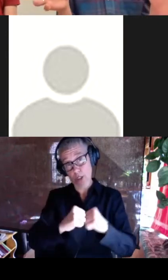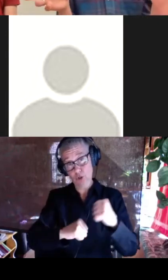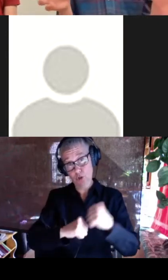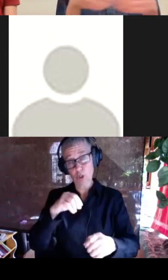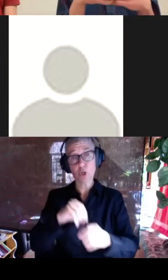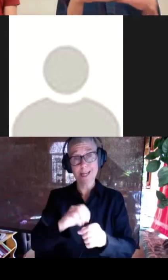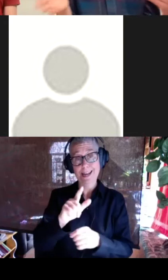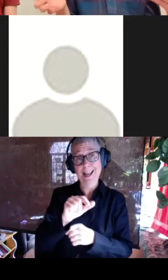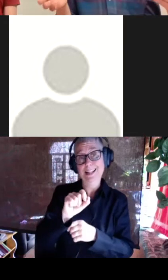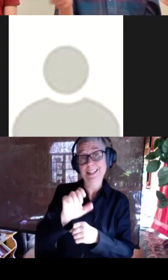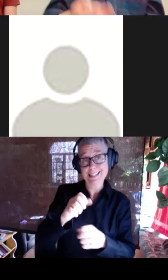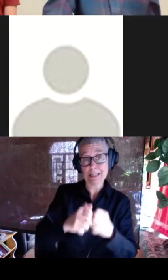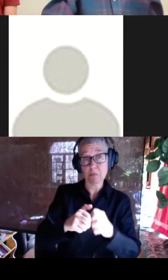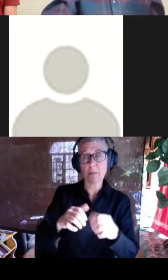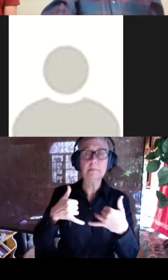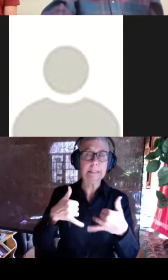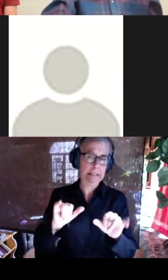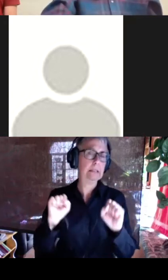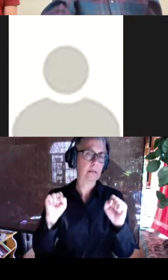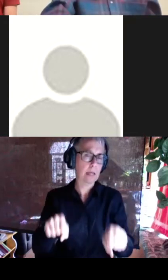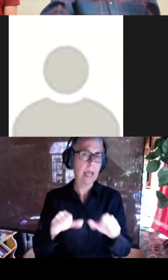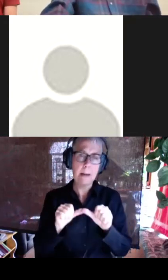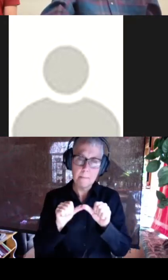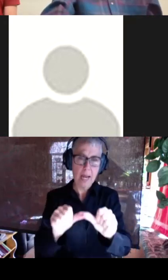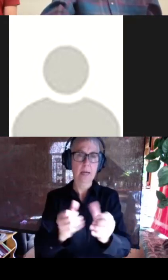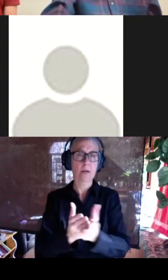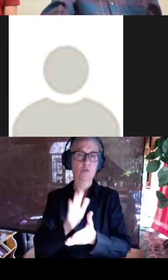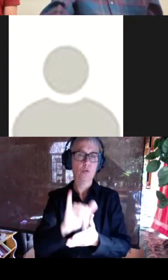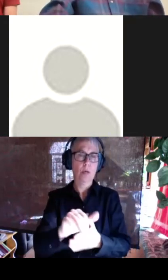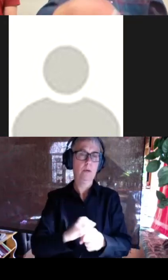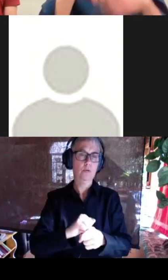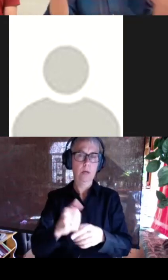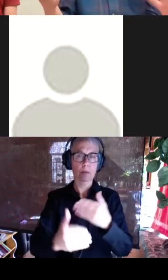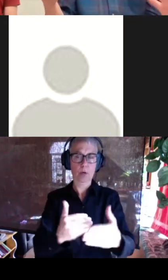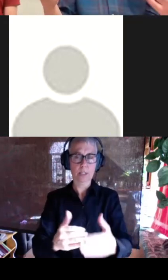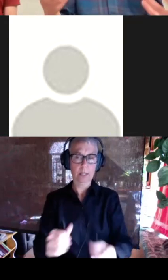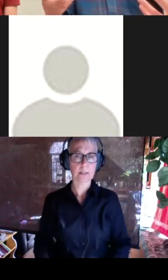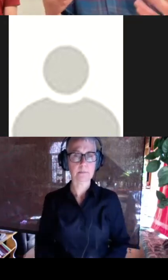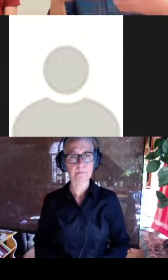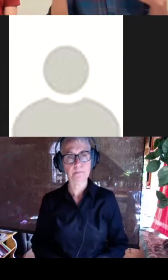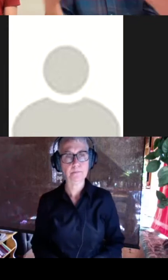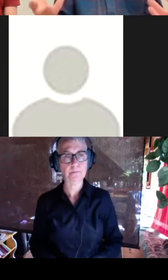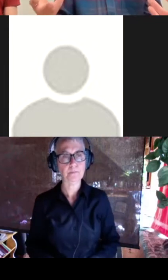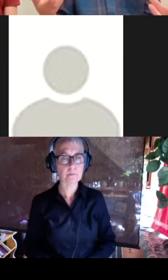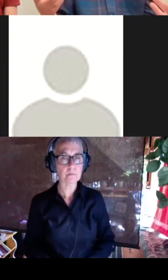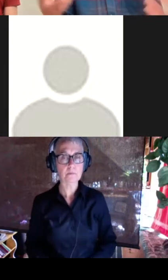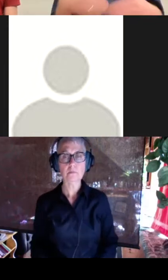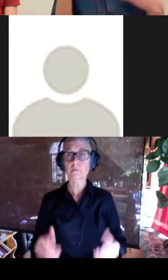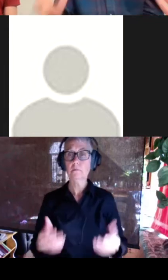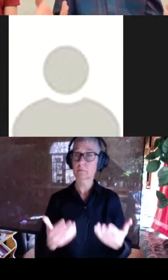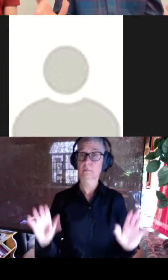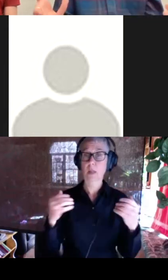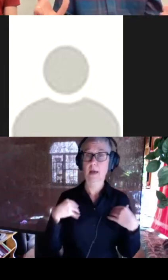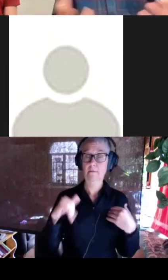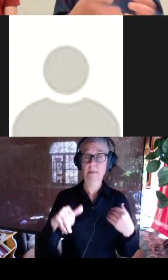prediction problem actually is maintained throughout this training process. And then so that once we had this pre-trained network we then